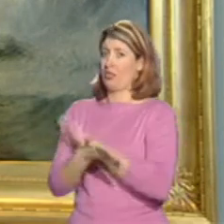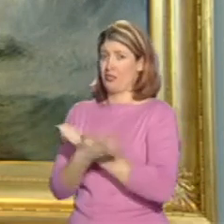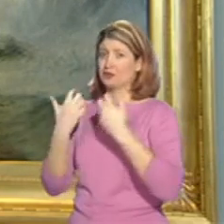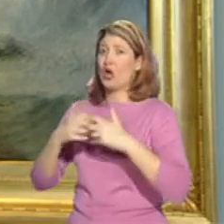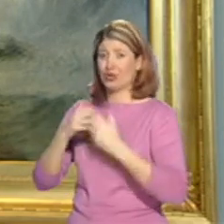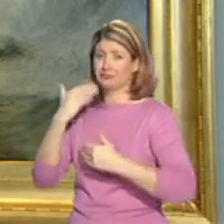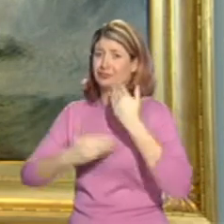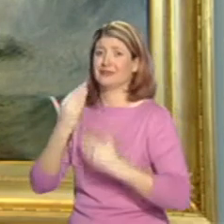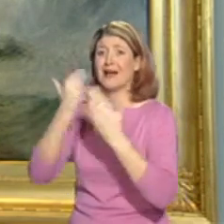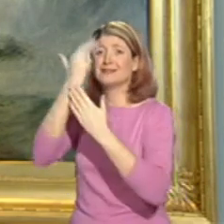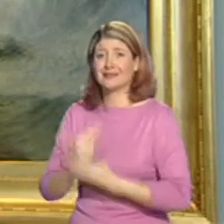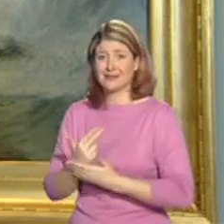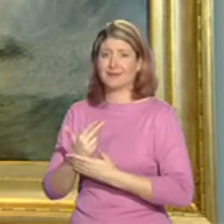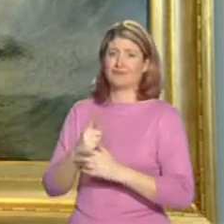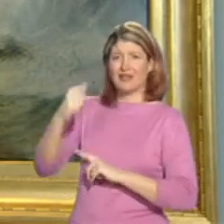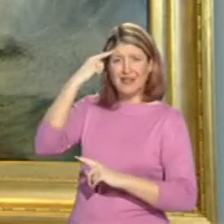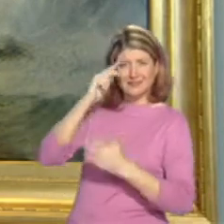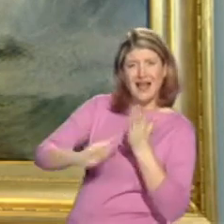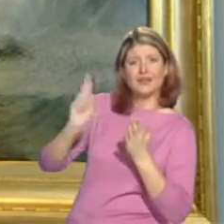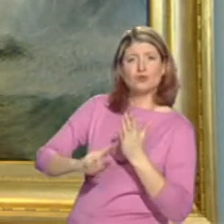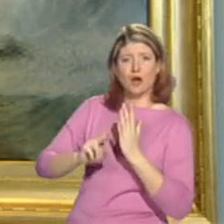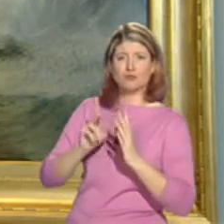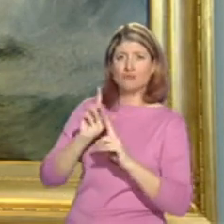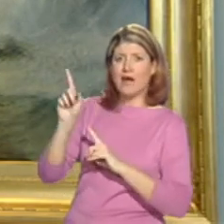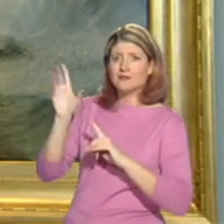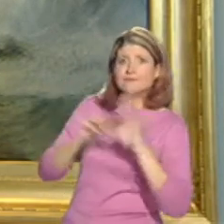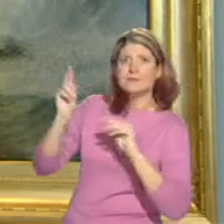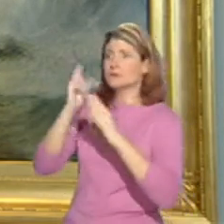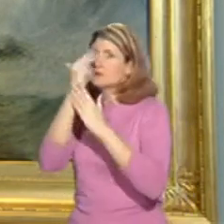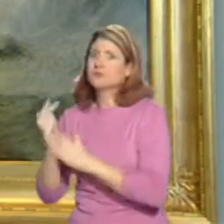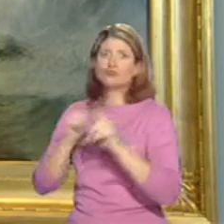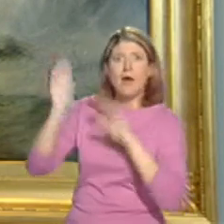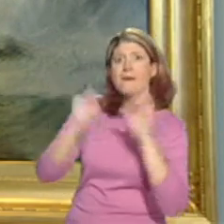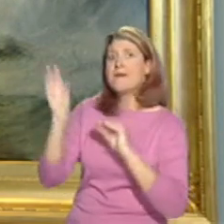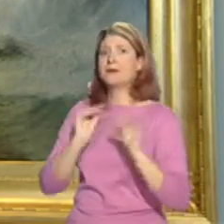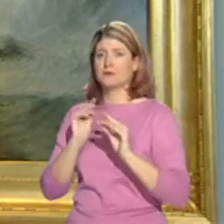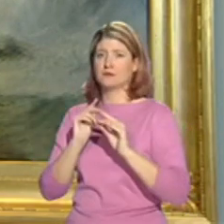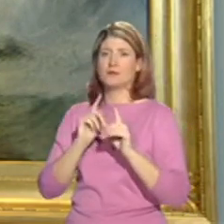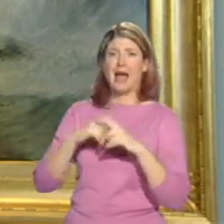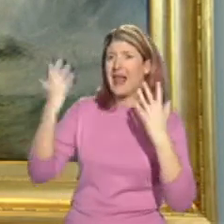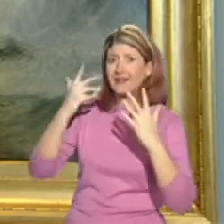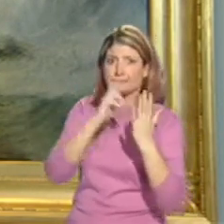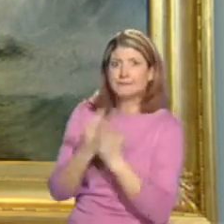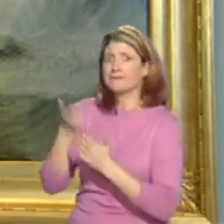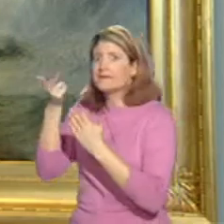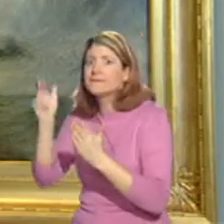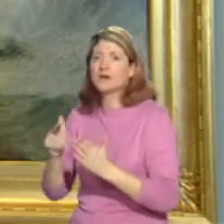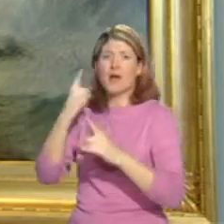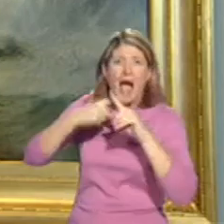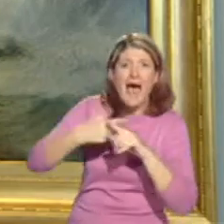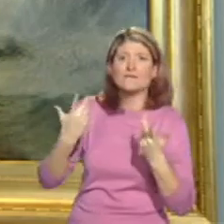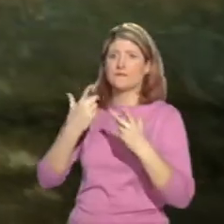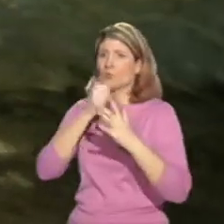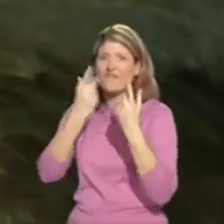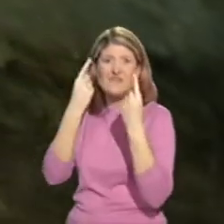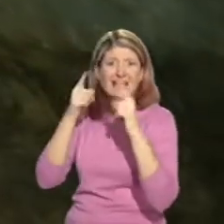confronted by the forces of nature, and he grabs everything and anything, from his brushes, using both ends, to his palette knives, and uses his fingers, too, to